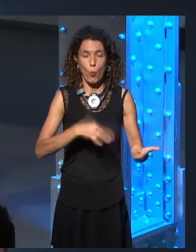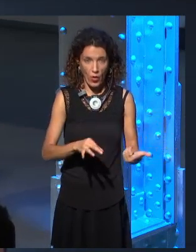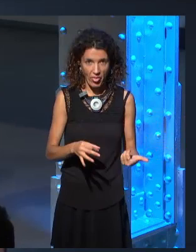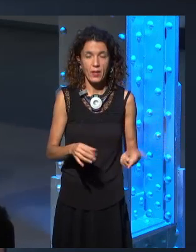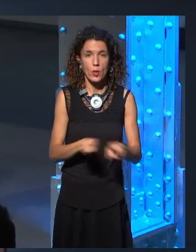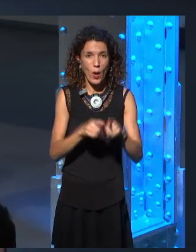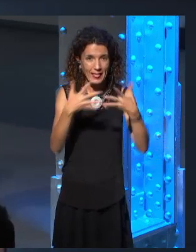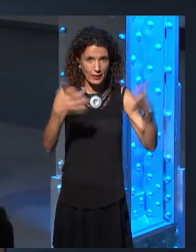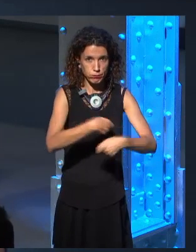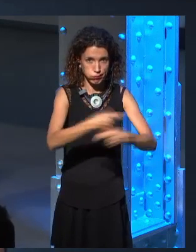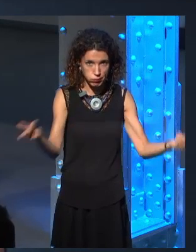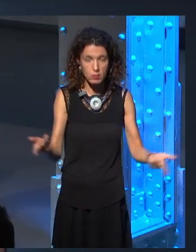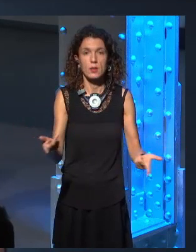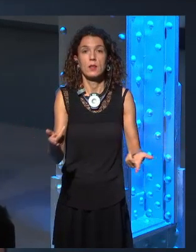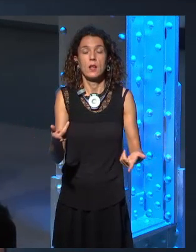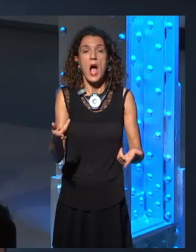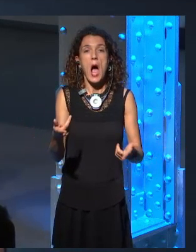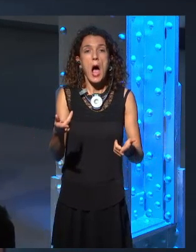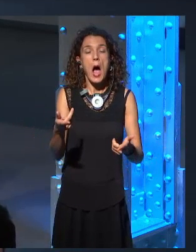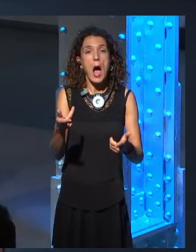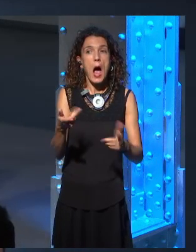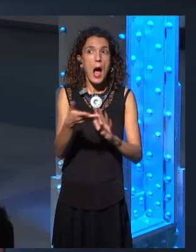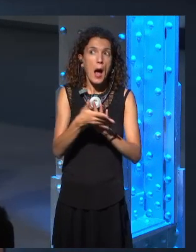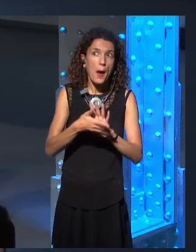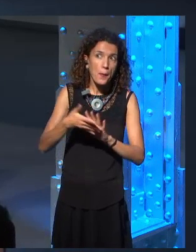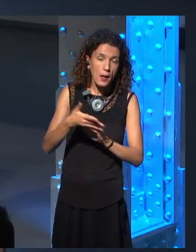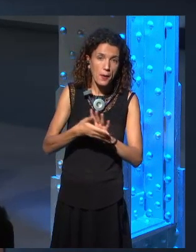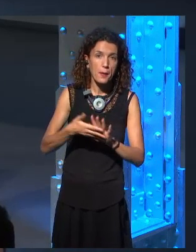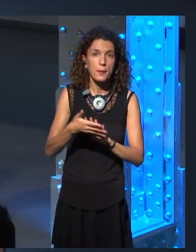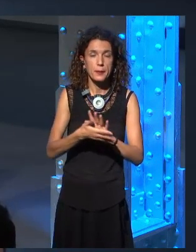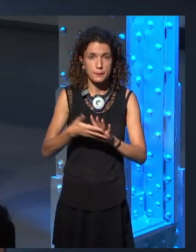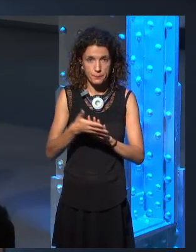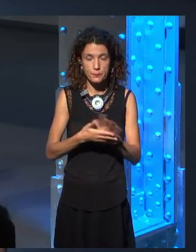queen of thorns revealing that she's planning to marry Sansa to, to,